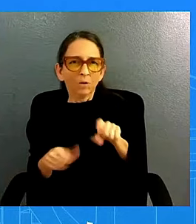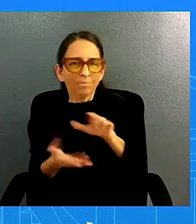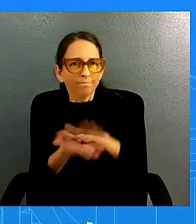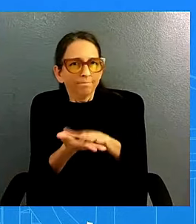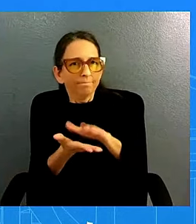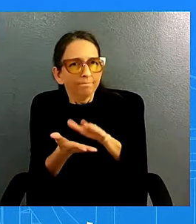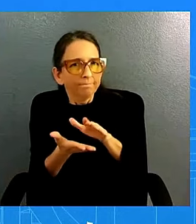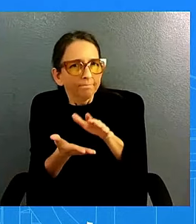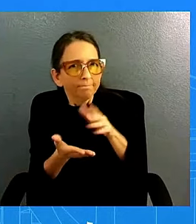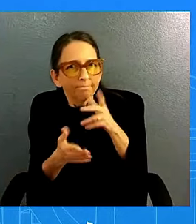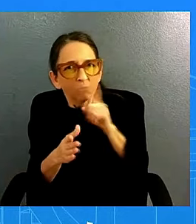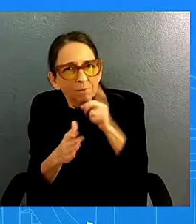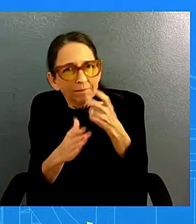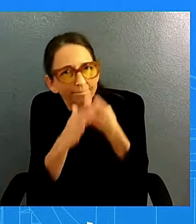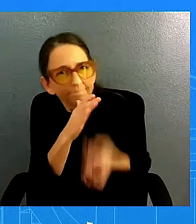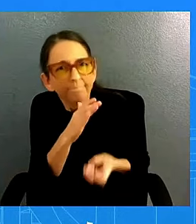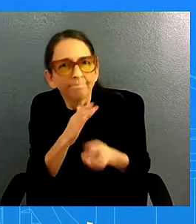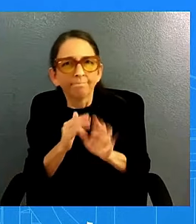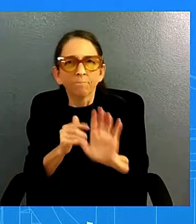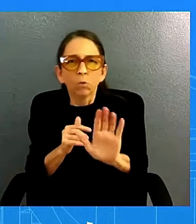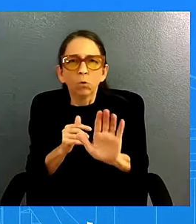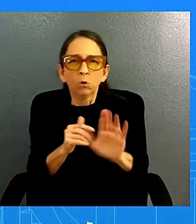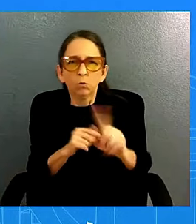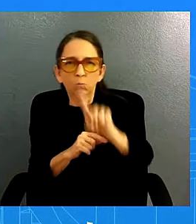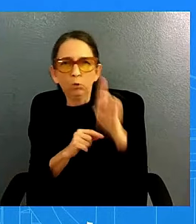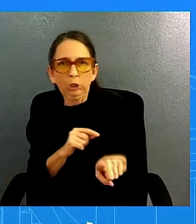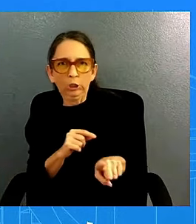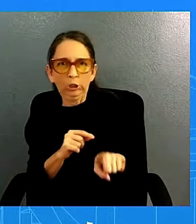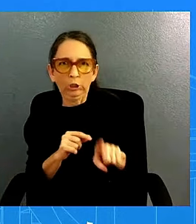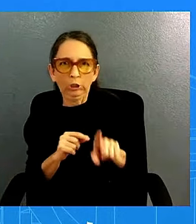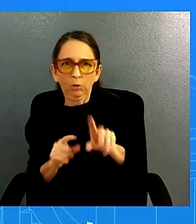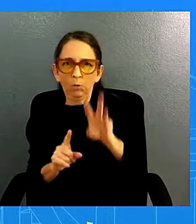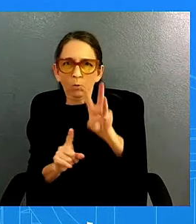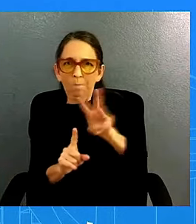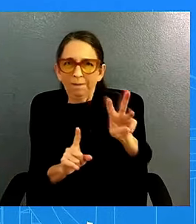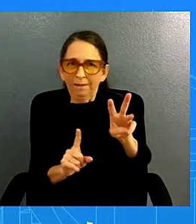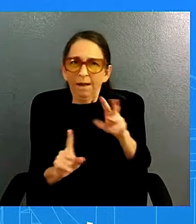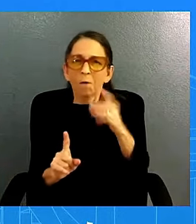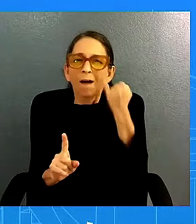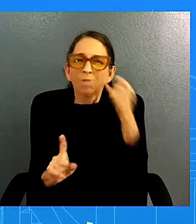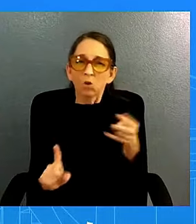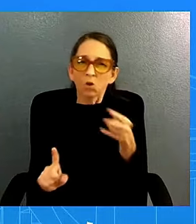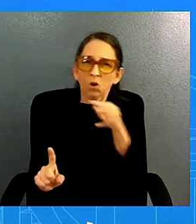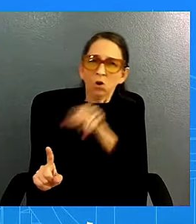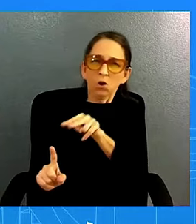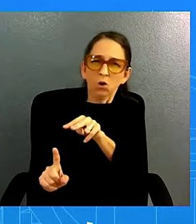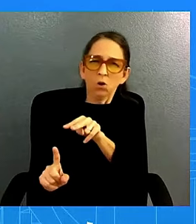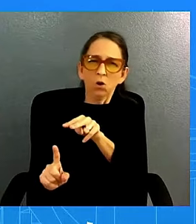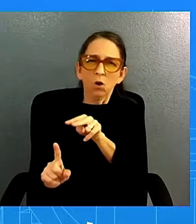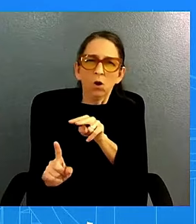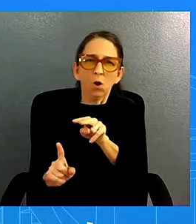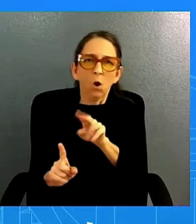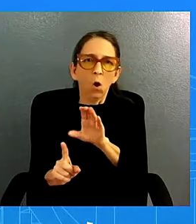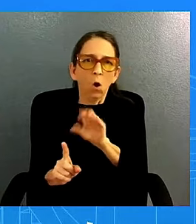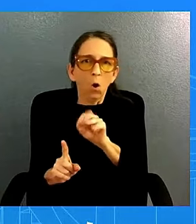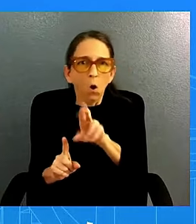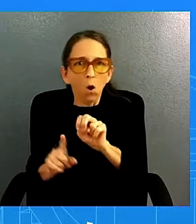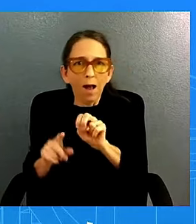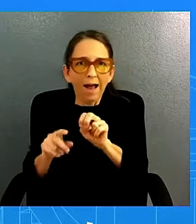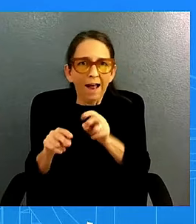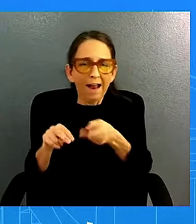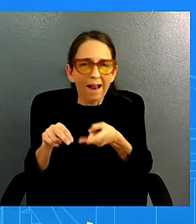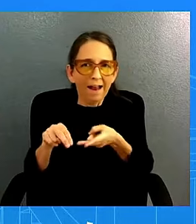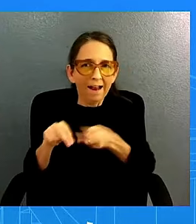uh we pointed out that if you look at core inflation over the past year in the cpi that's inflation without uh energy and food 3